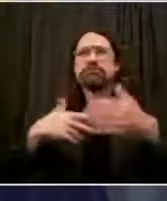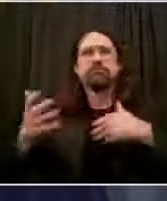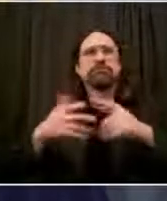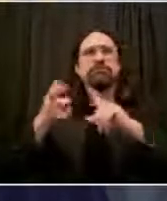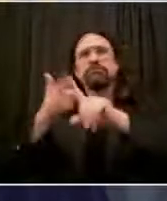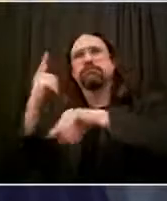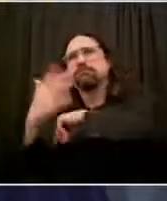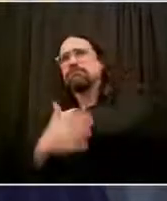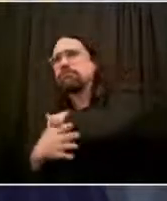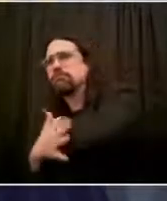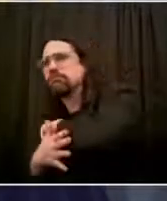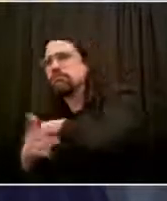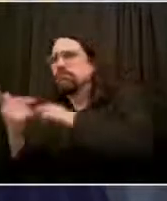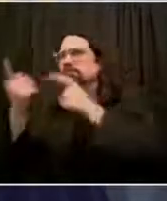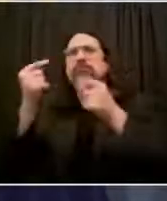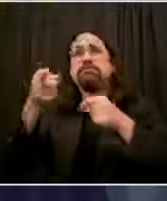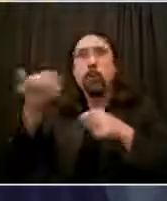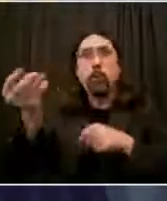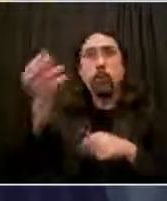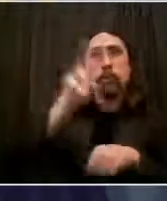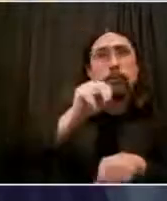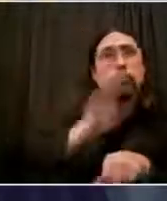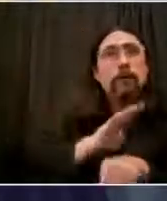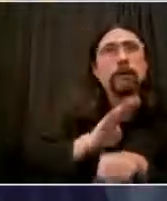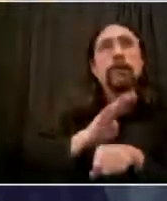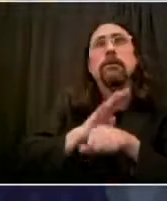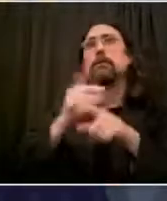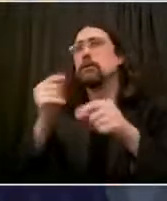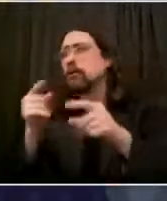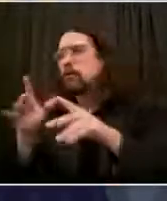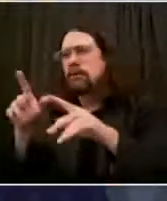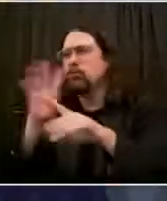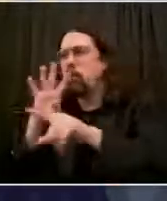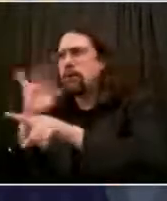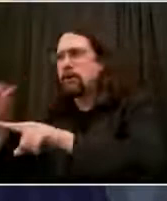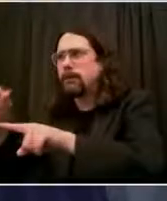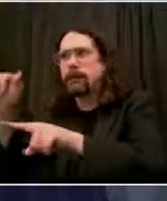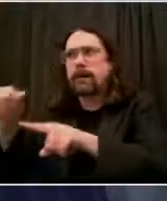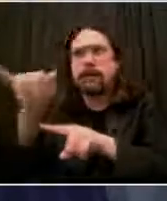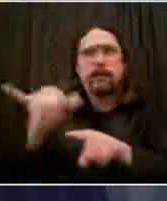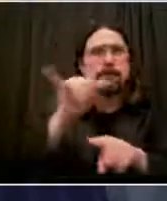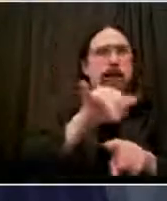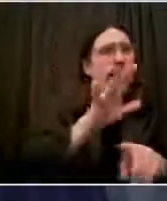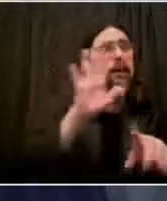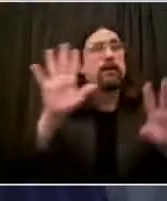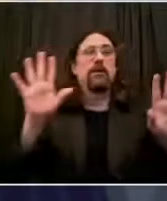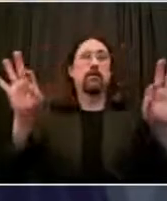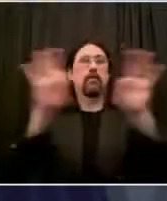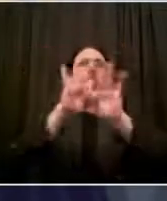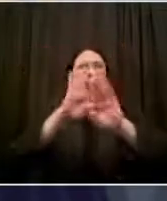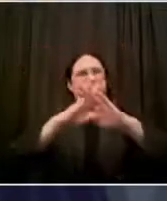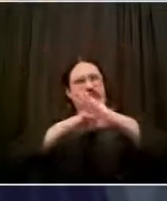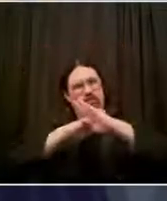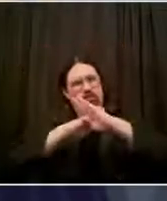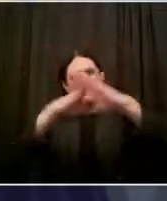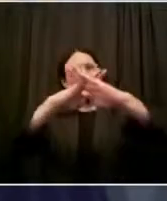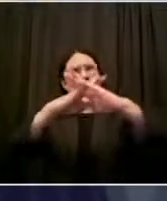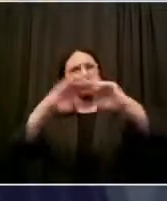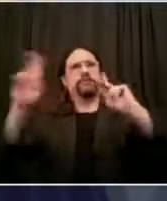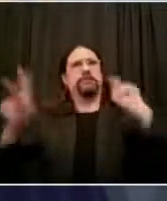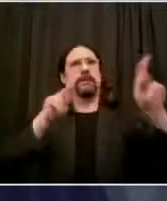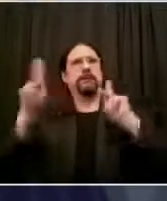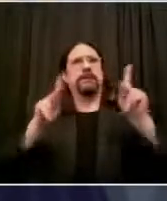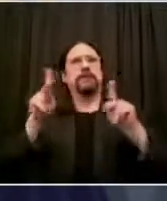people. When I was in Cambria Heights on Saturday, people came in and talked about what they're going through. Not only their